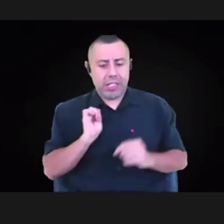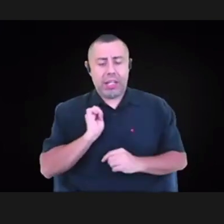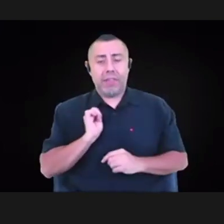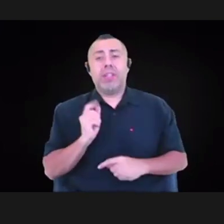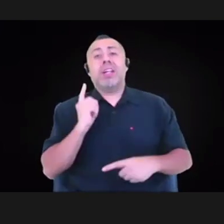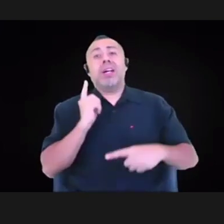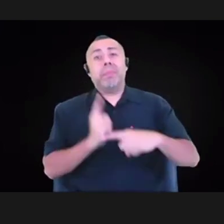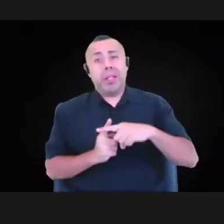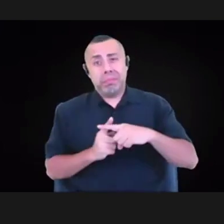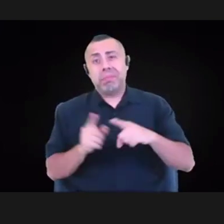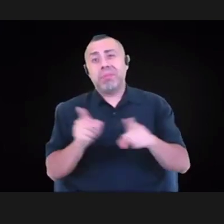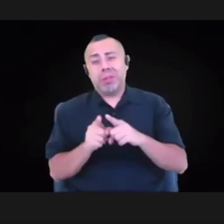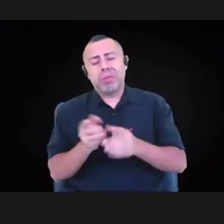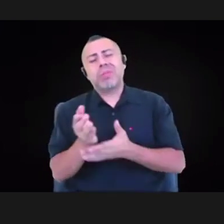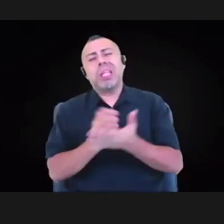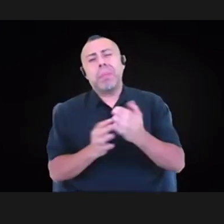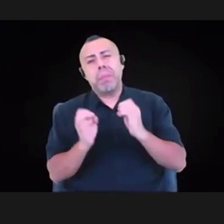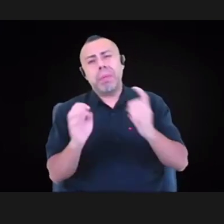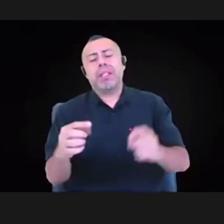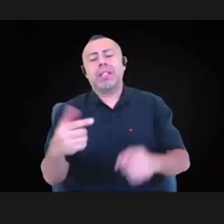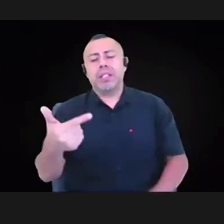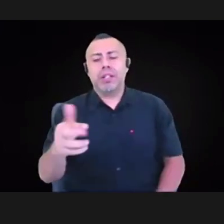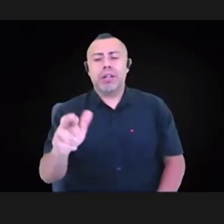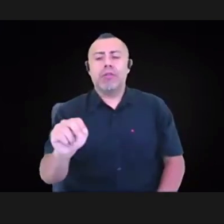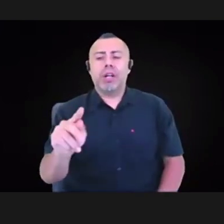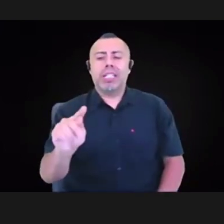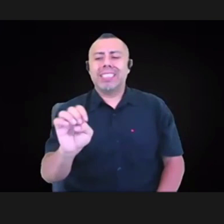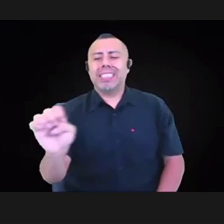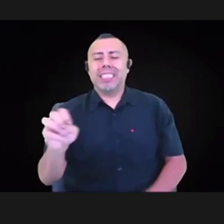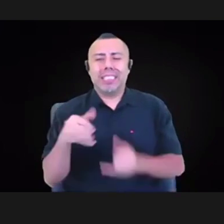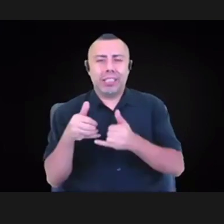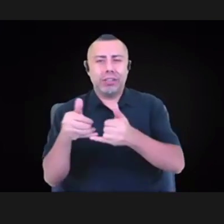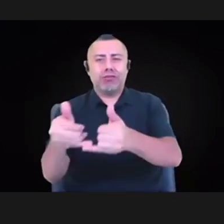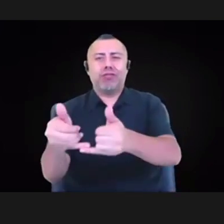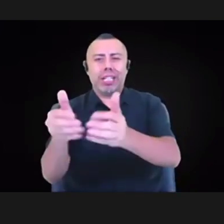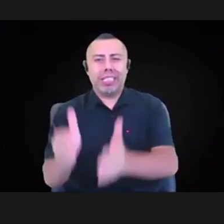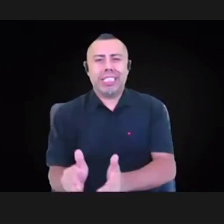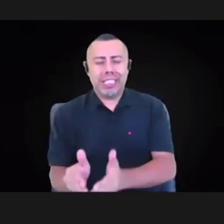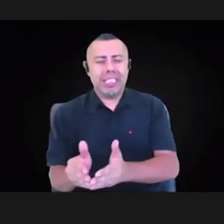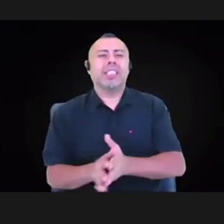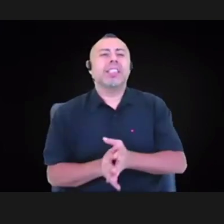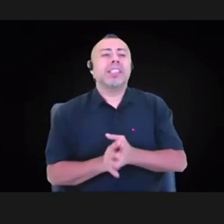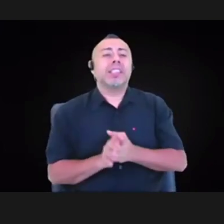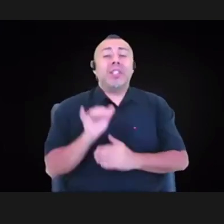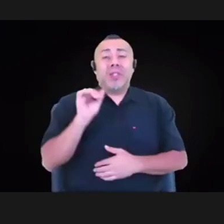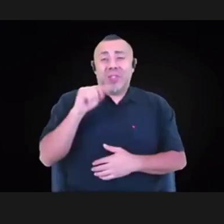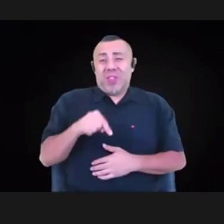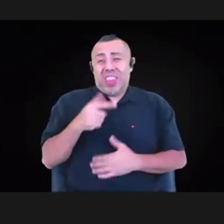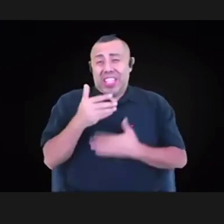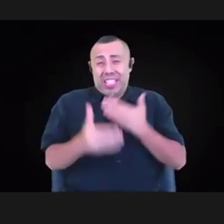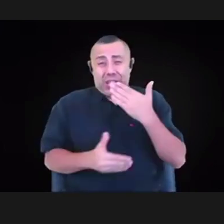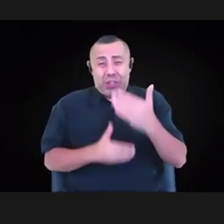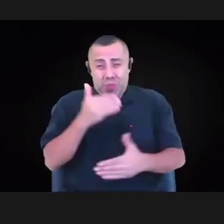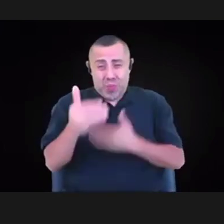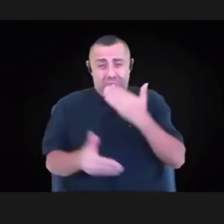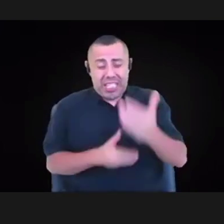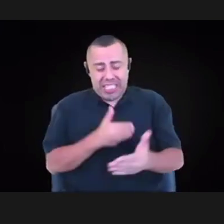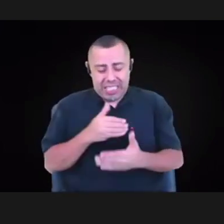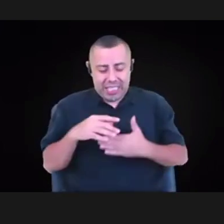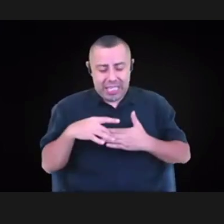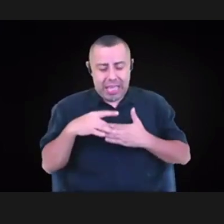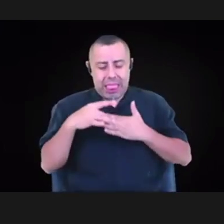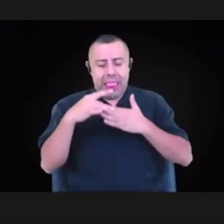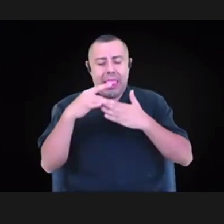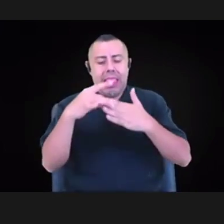So this process, as I said, sort of got us to the place where we have these theories of change that actually